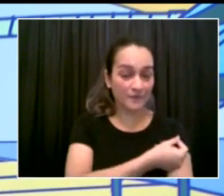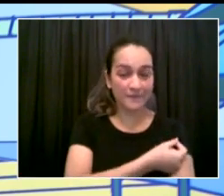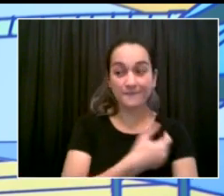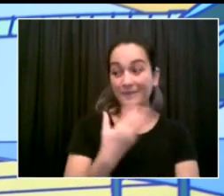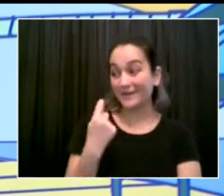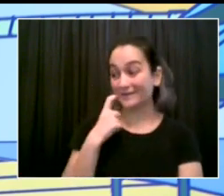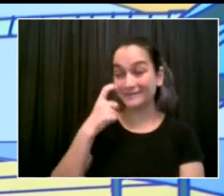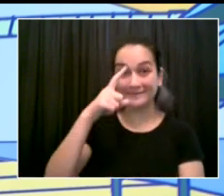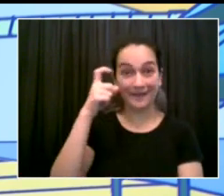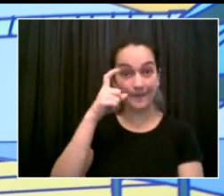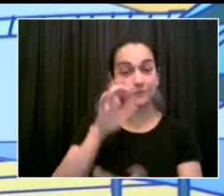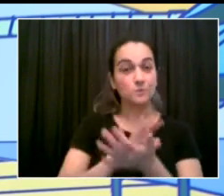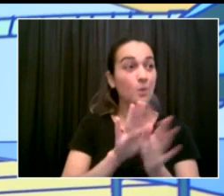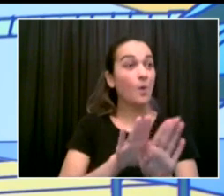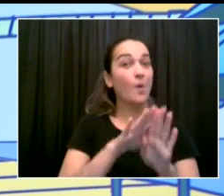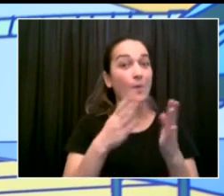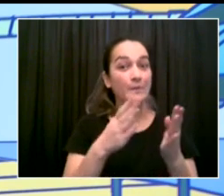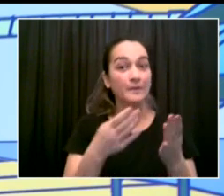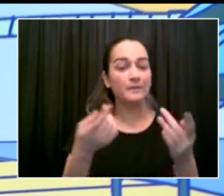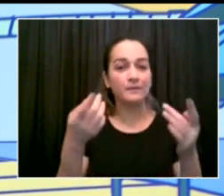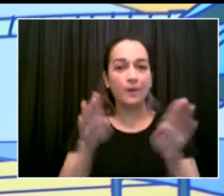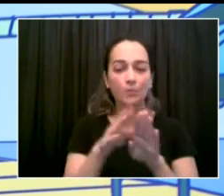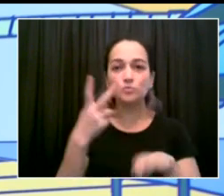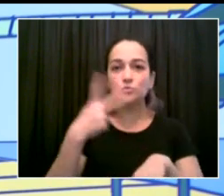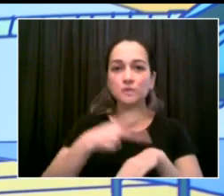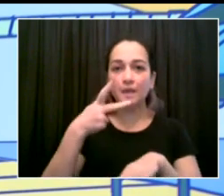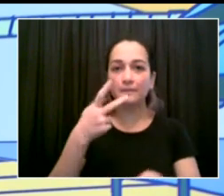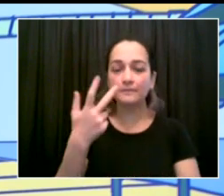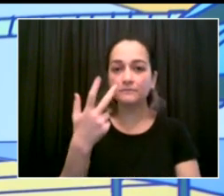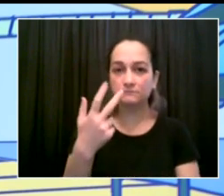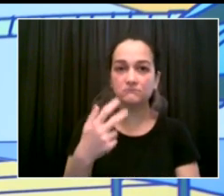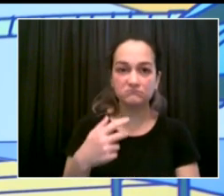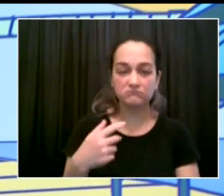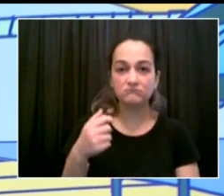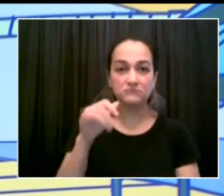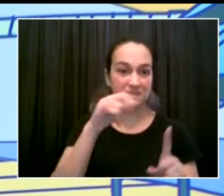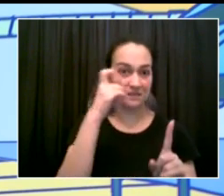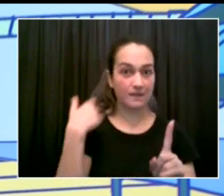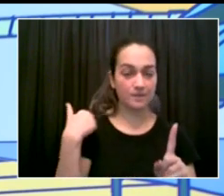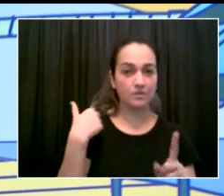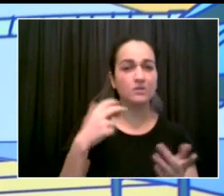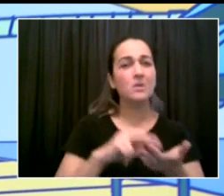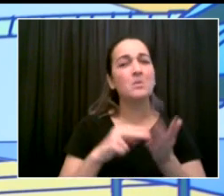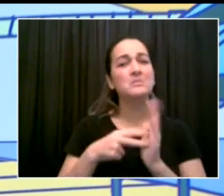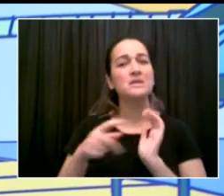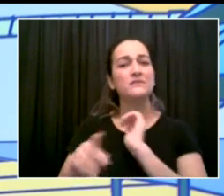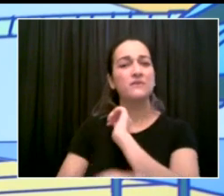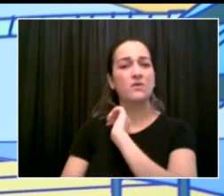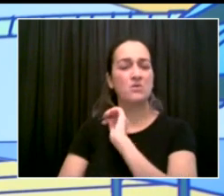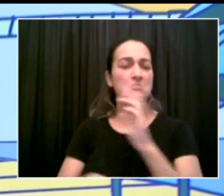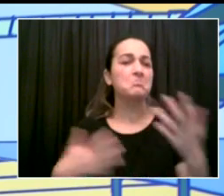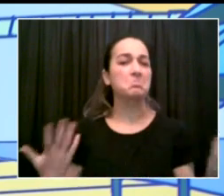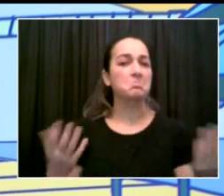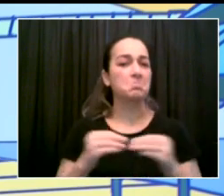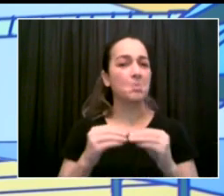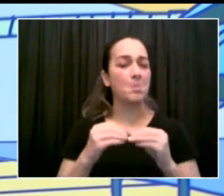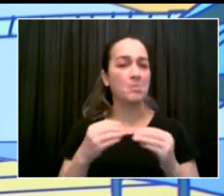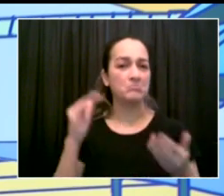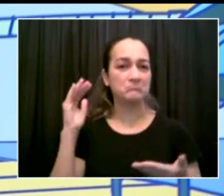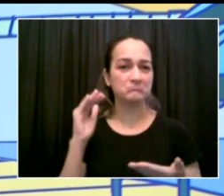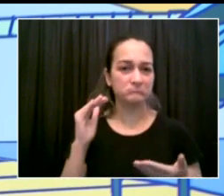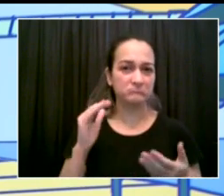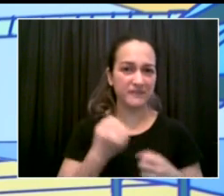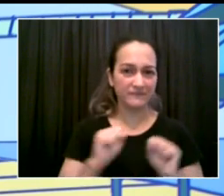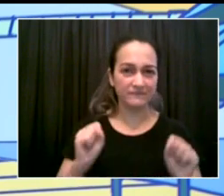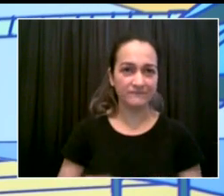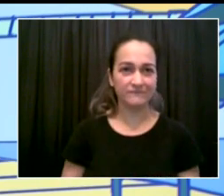confident here about the ability to keep kids safe, the biweekly testing, constant every school. And if we see in